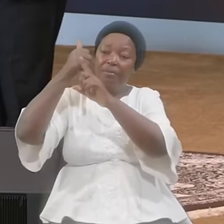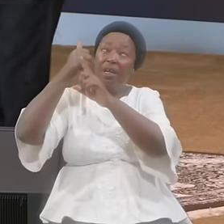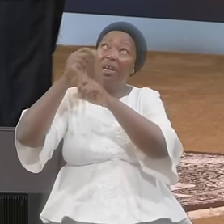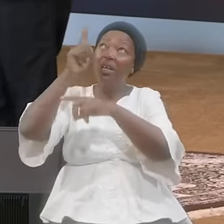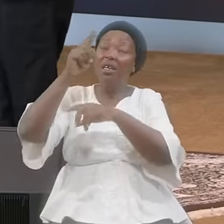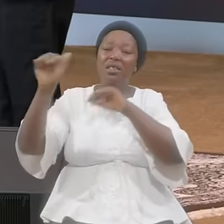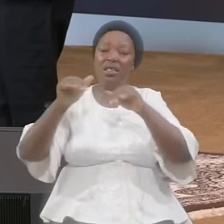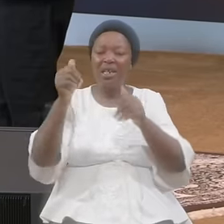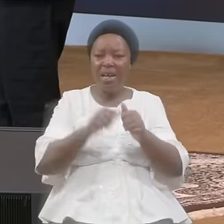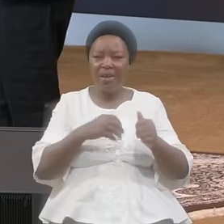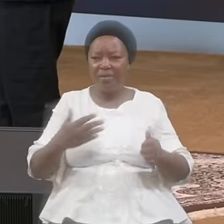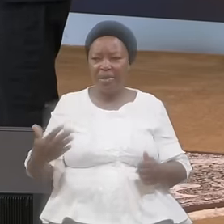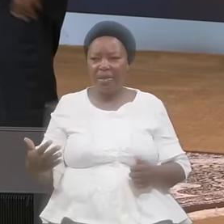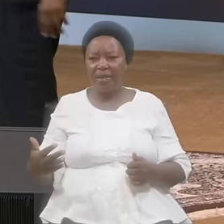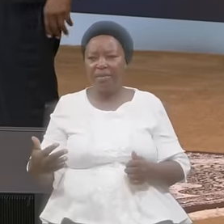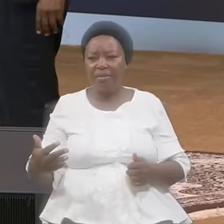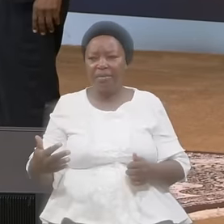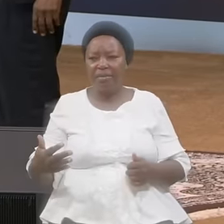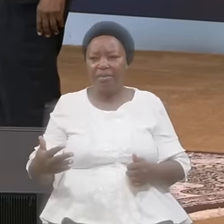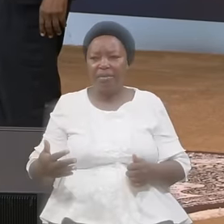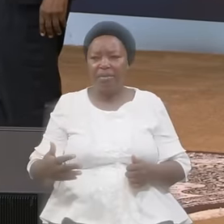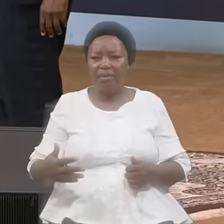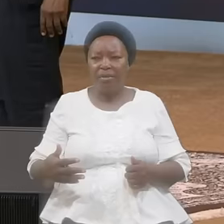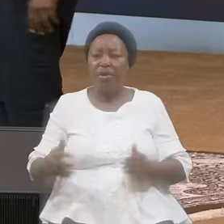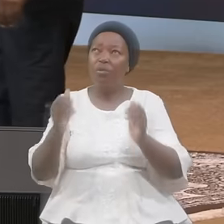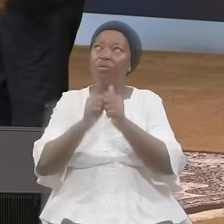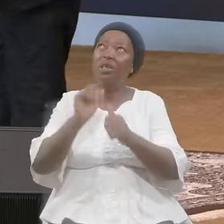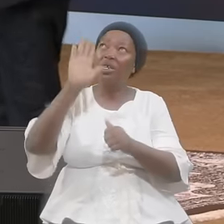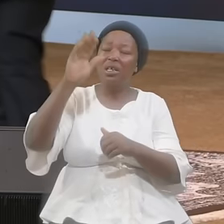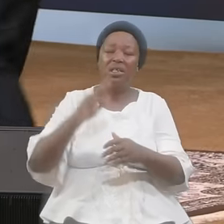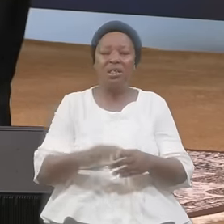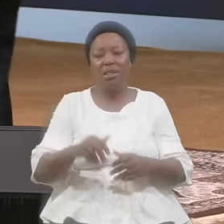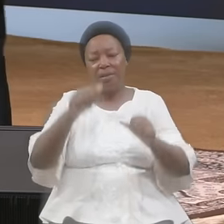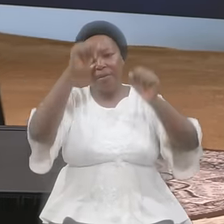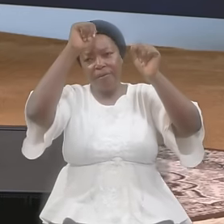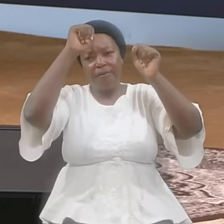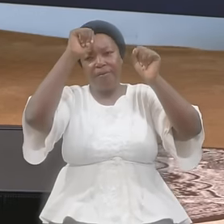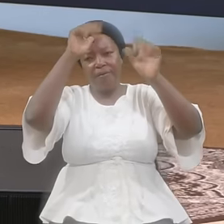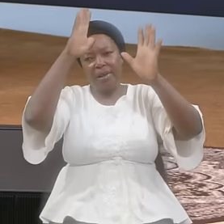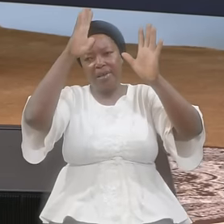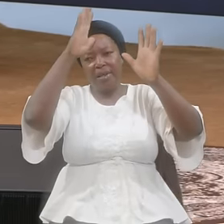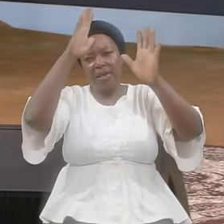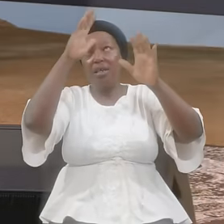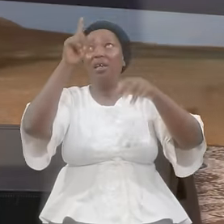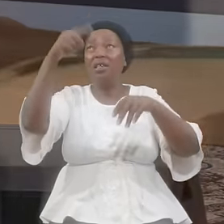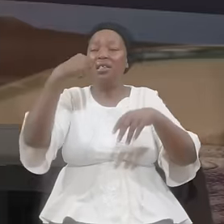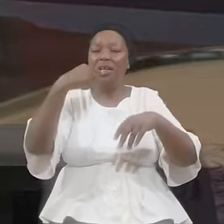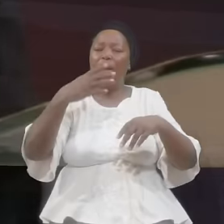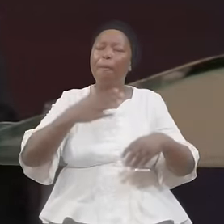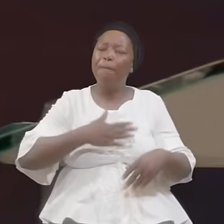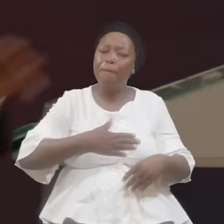He Did Everything For His Father He Says My Father